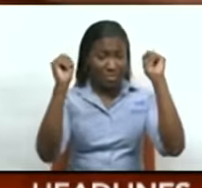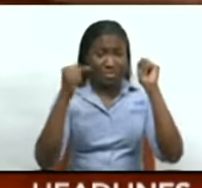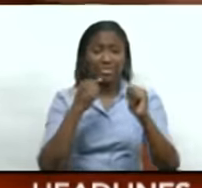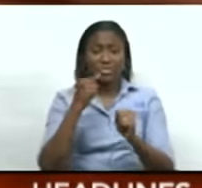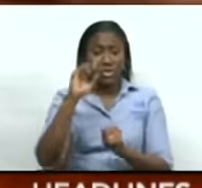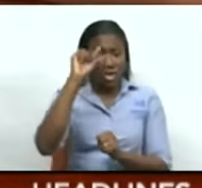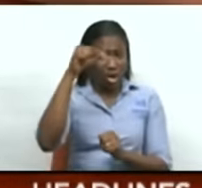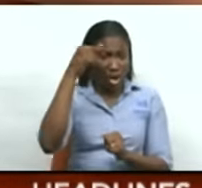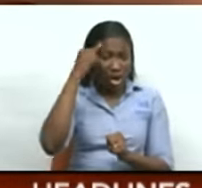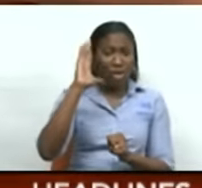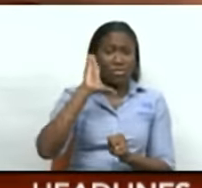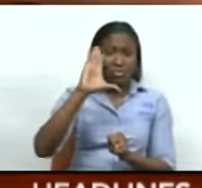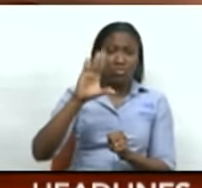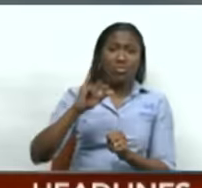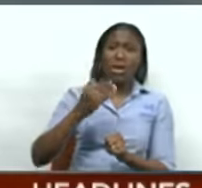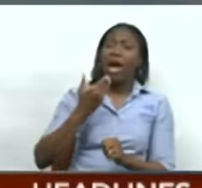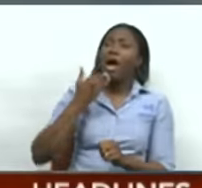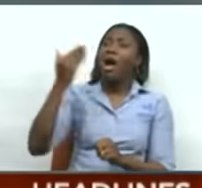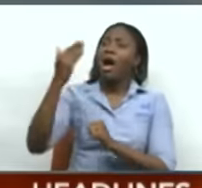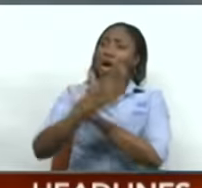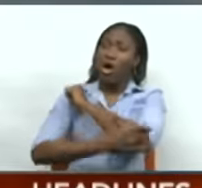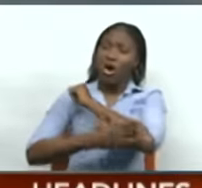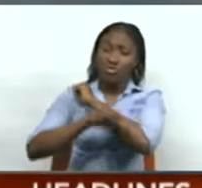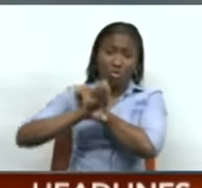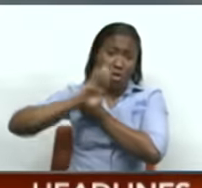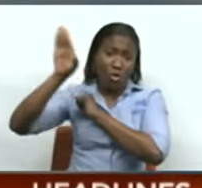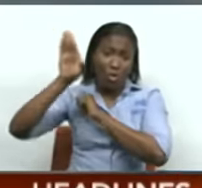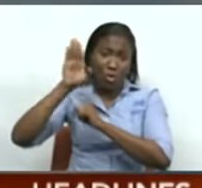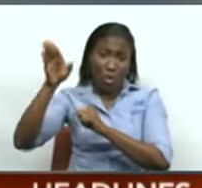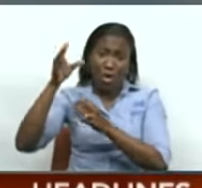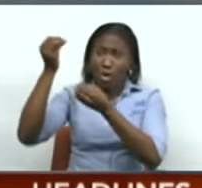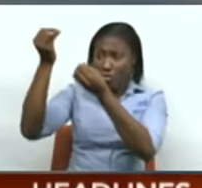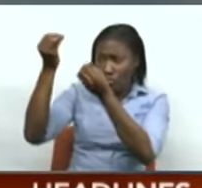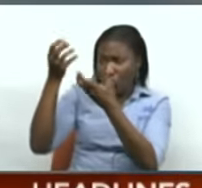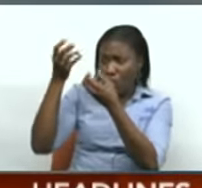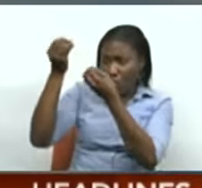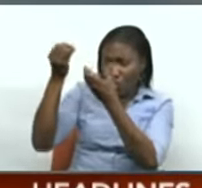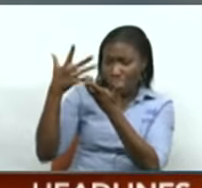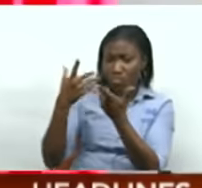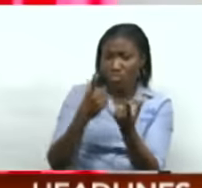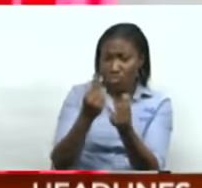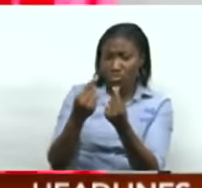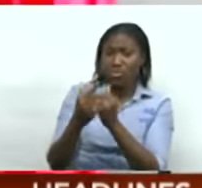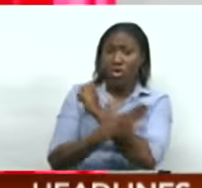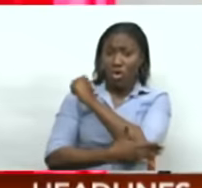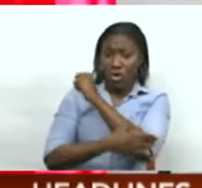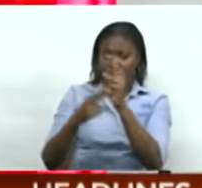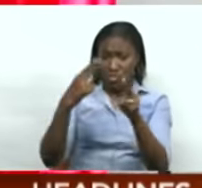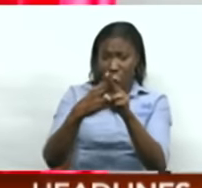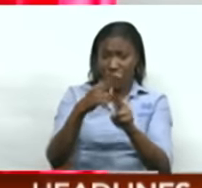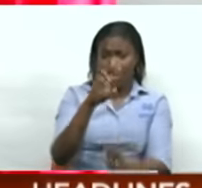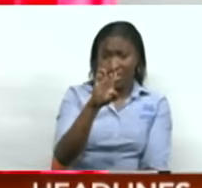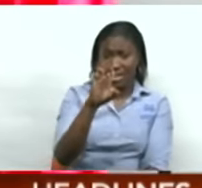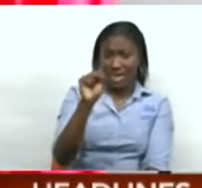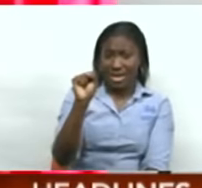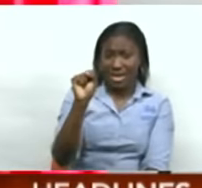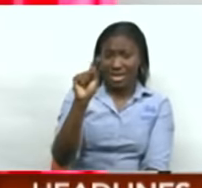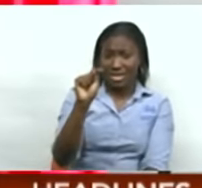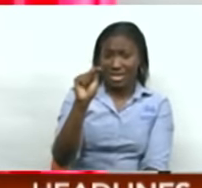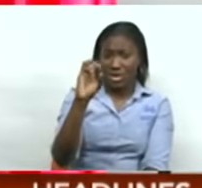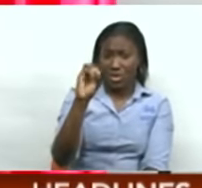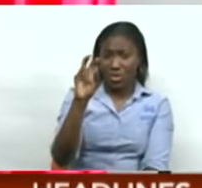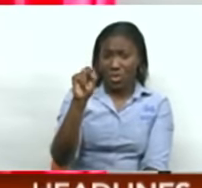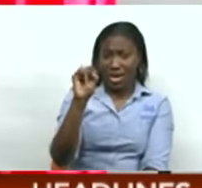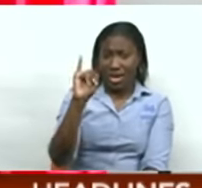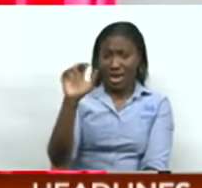international assistance to accelerate the digitalization process by turning to Estonia. In Europe, Estonia is